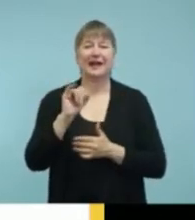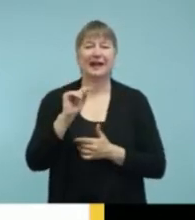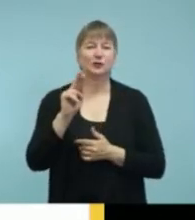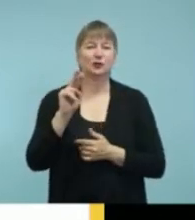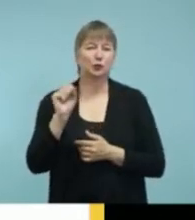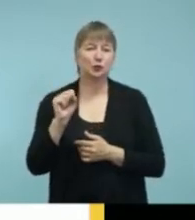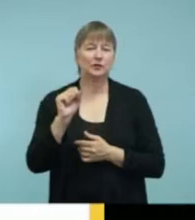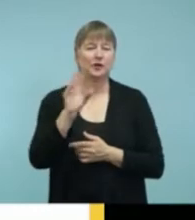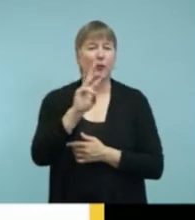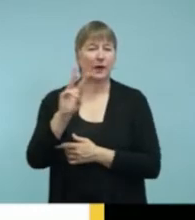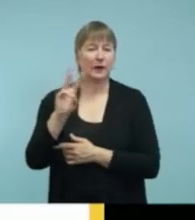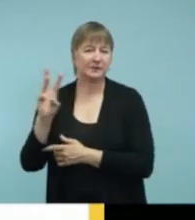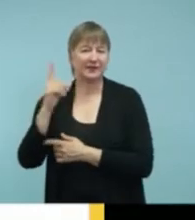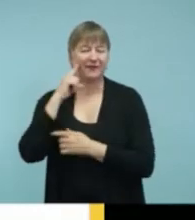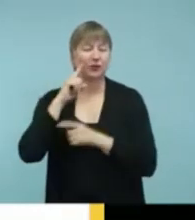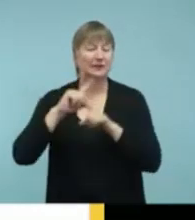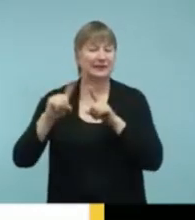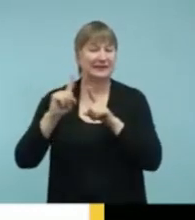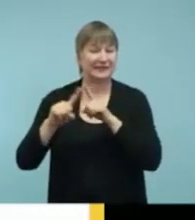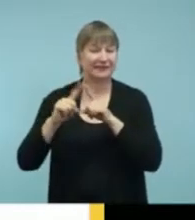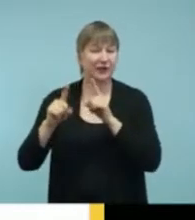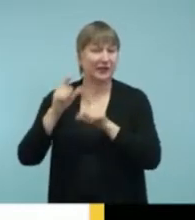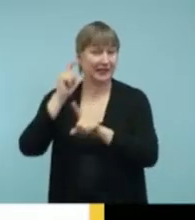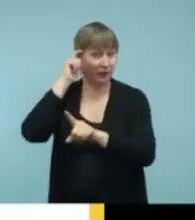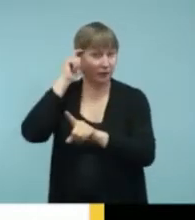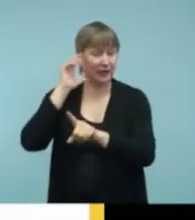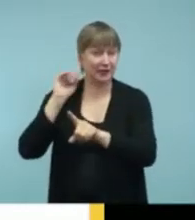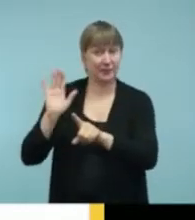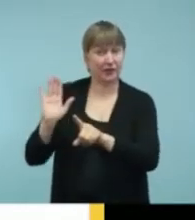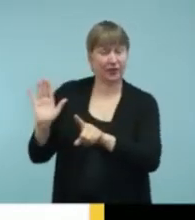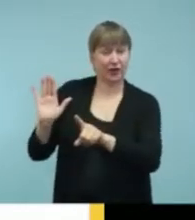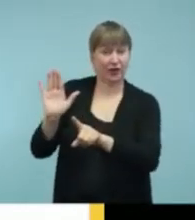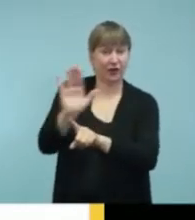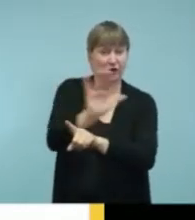for the different hearing aid companies. And if you go to the next slide,